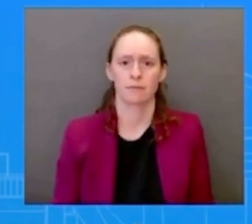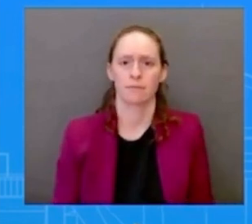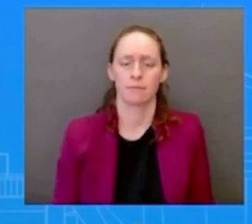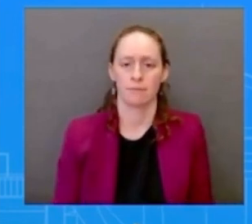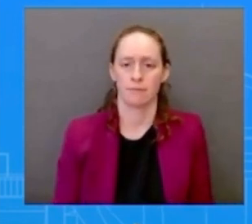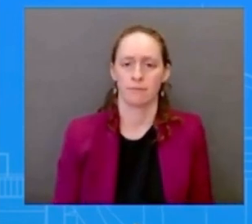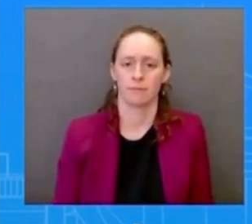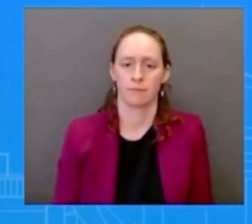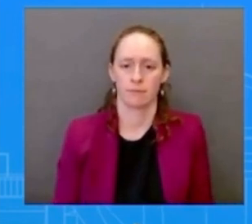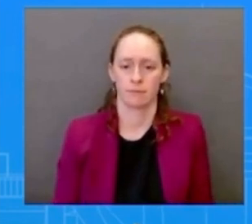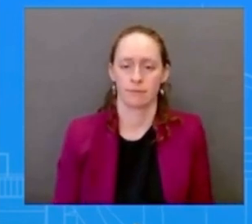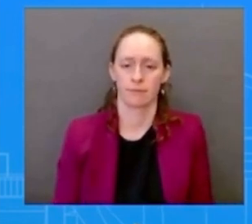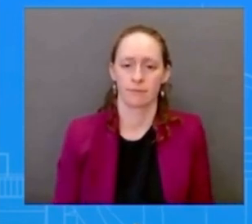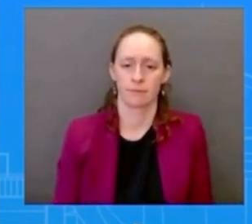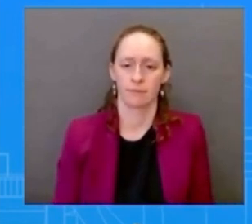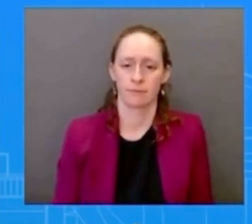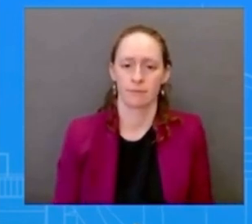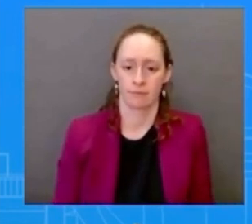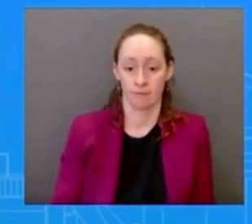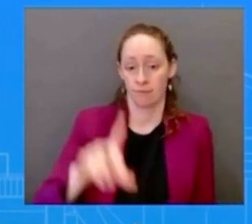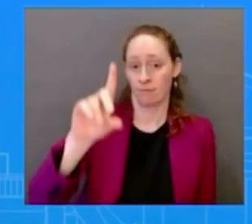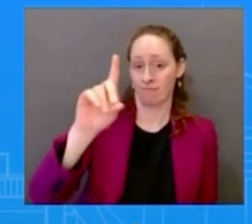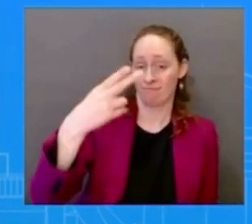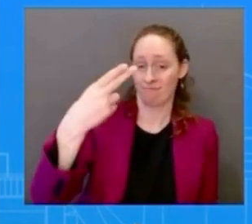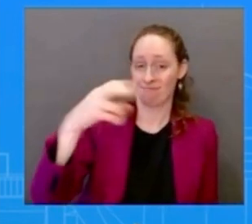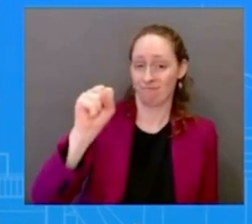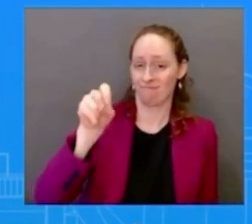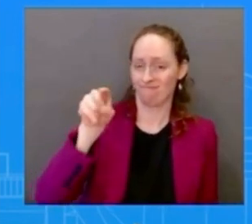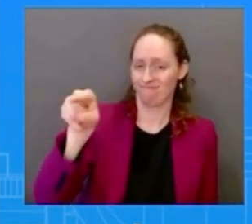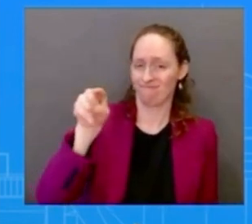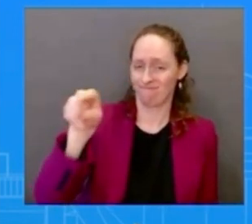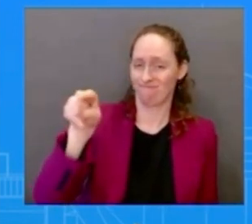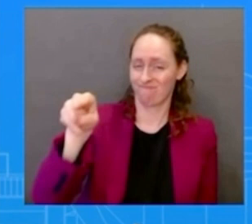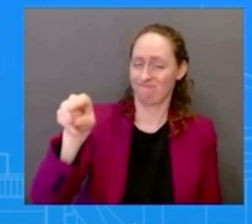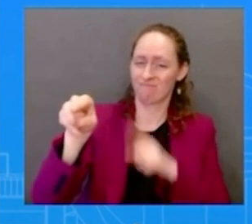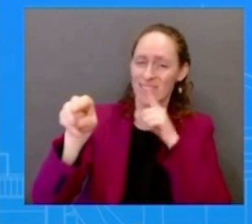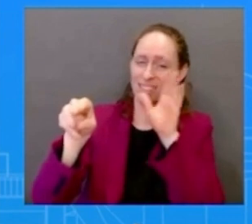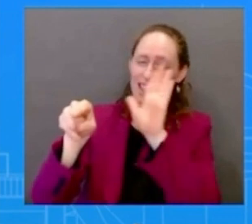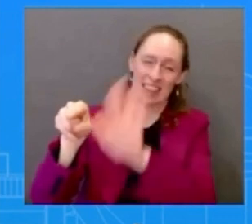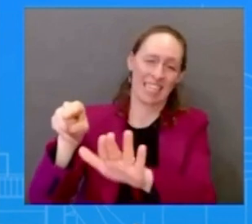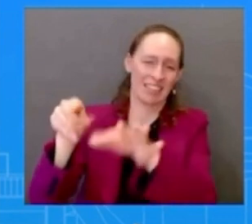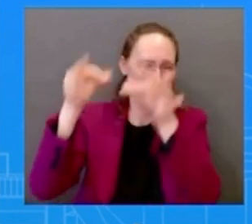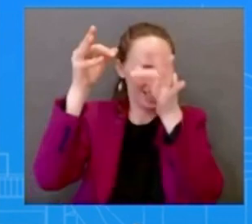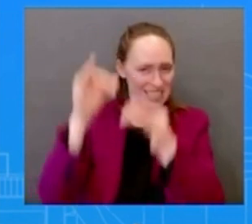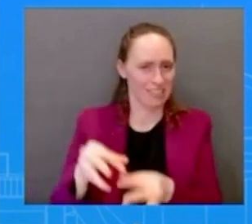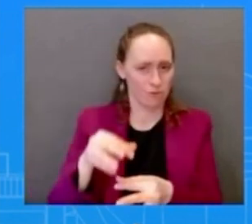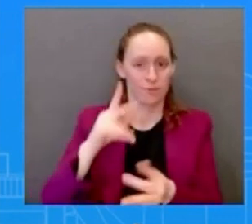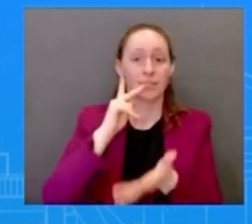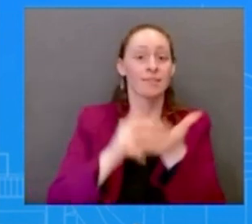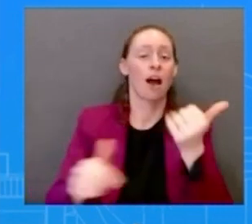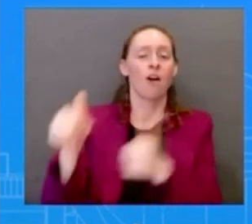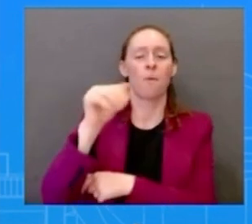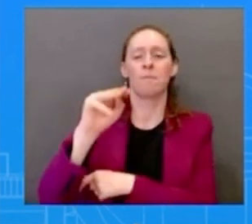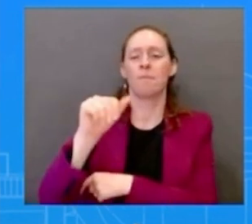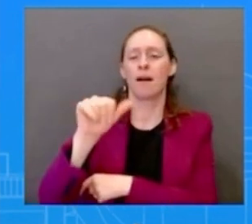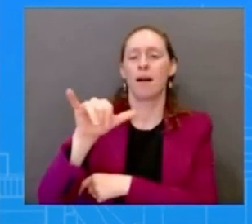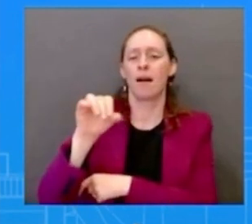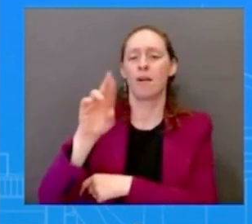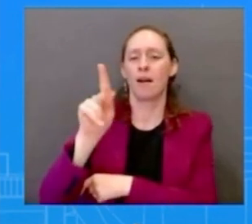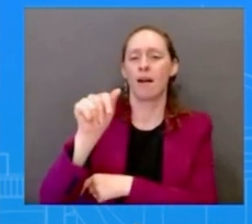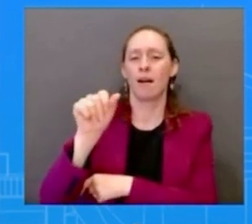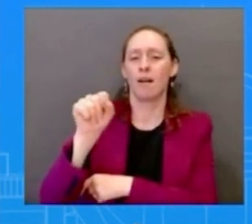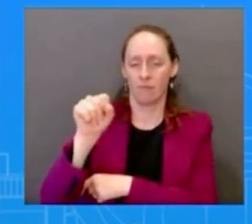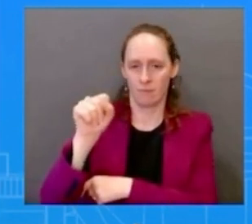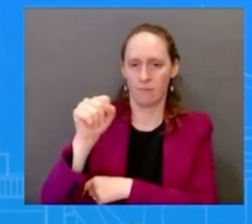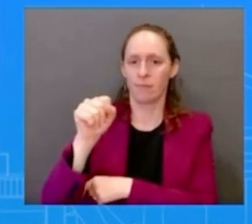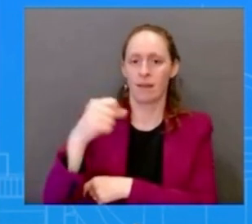and they they designate that would be something for secretary mayorkas to designate uh and so i just don't have anything for you on that i